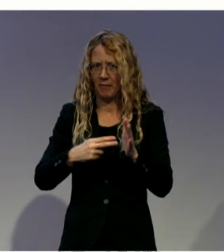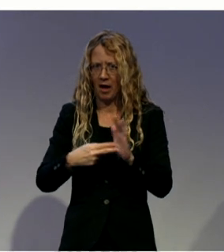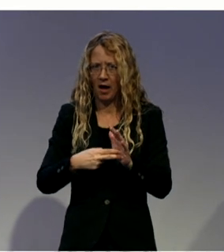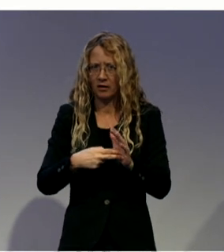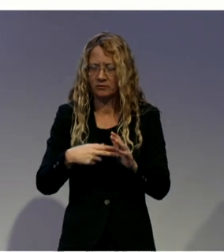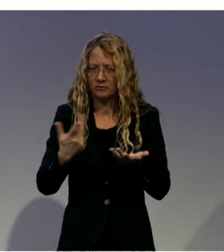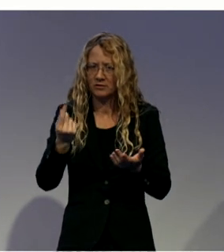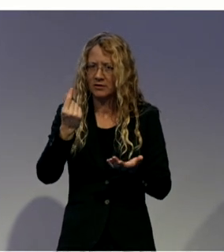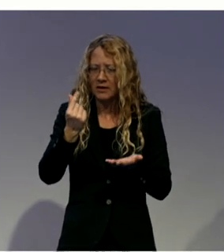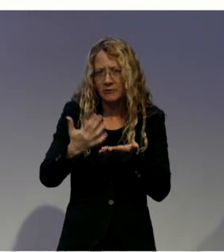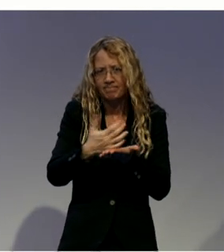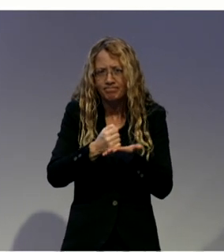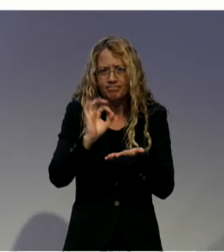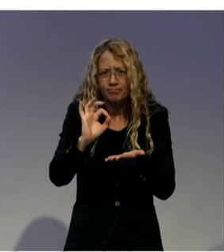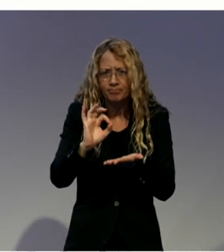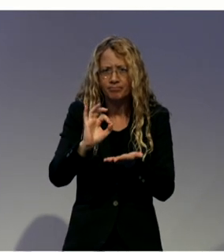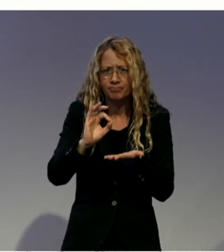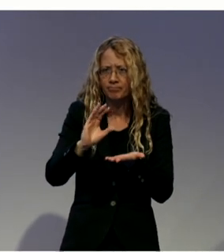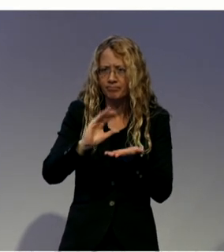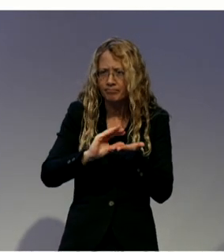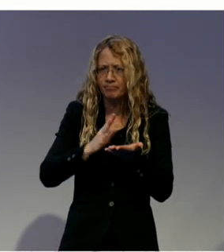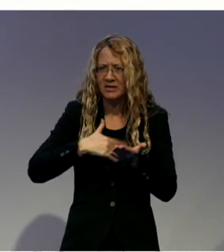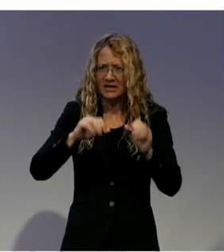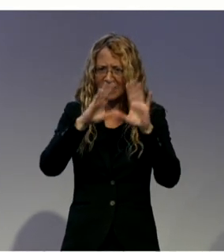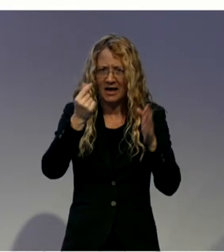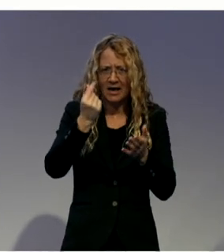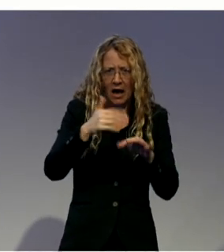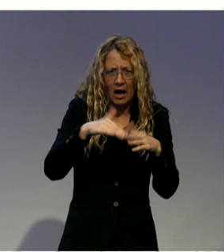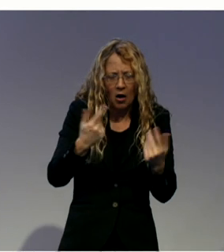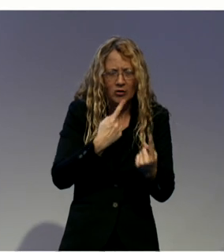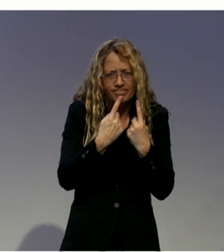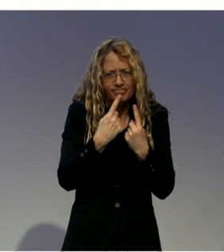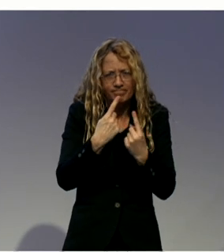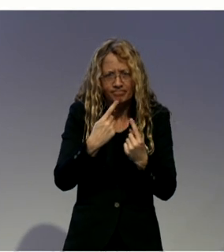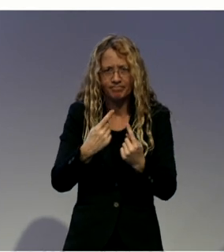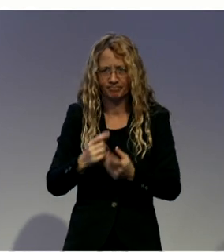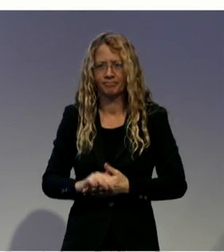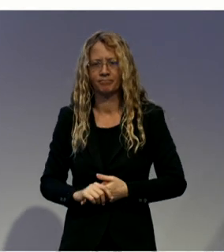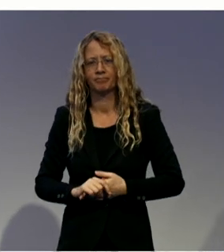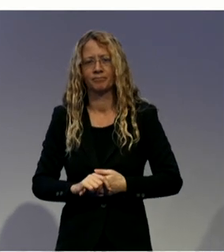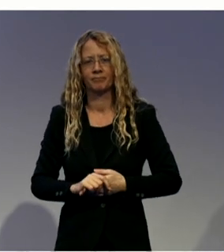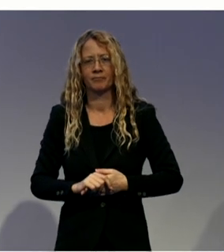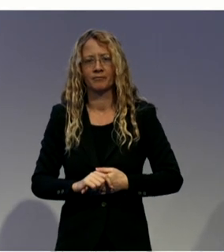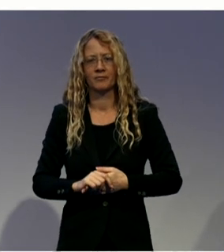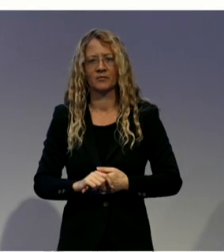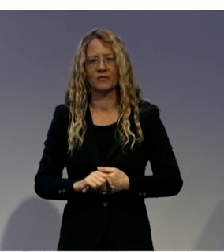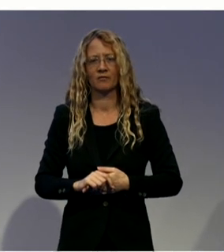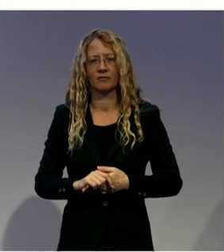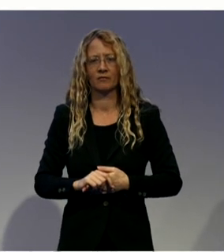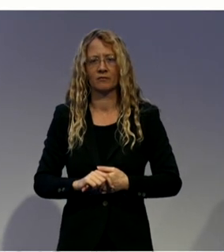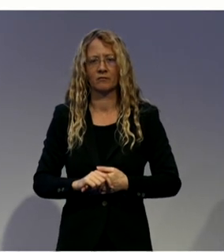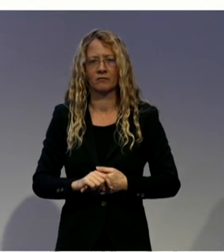BCAN's navigators have reached hundreds of individuals and through a coordinated approach with our other programs at